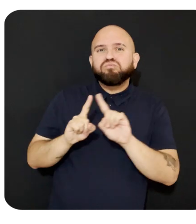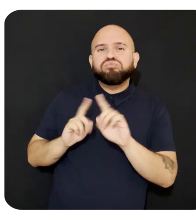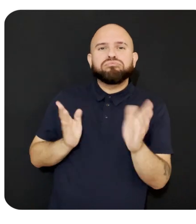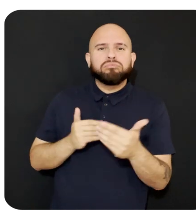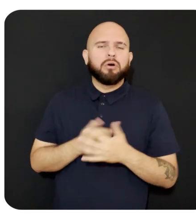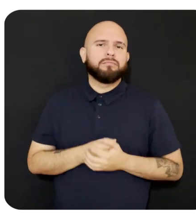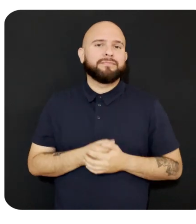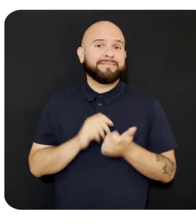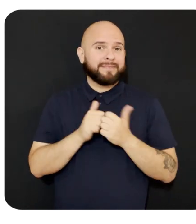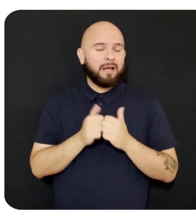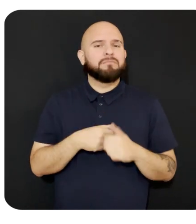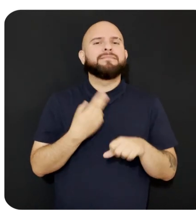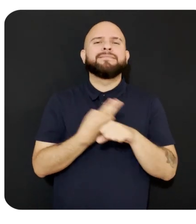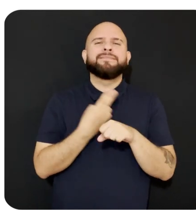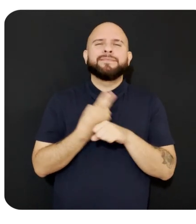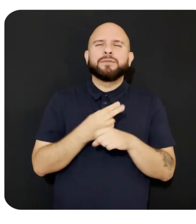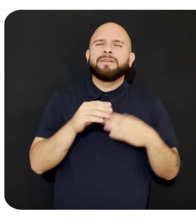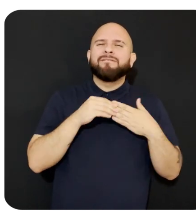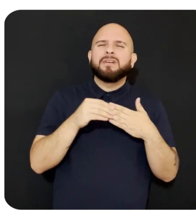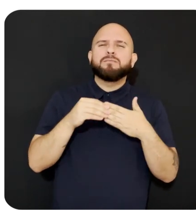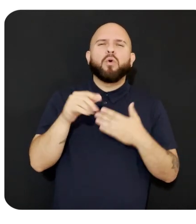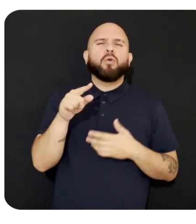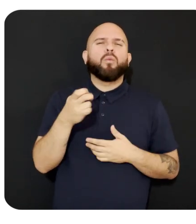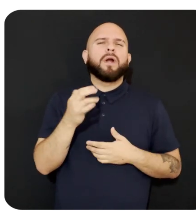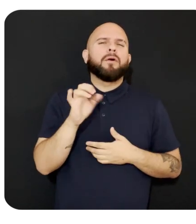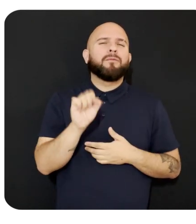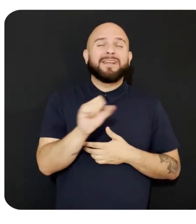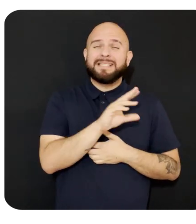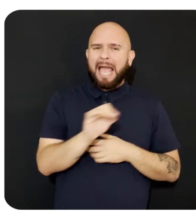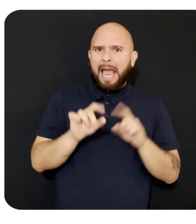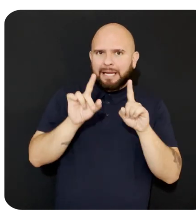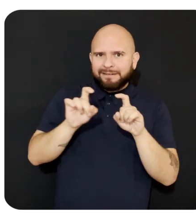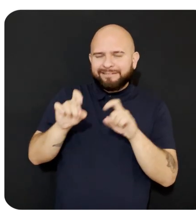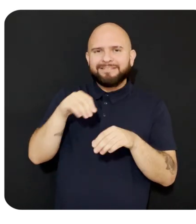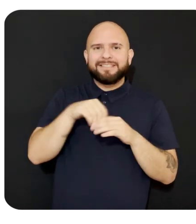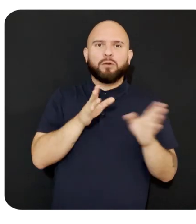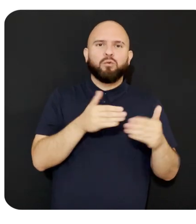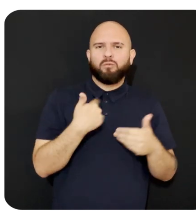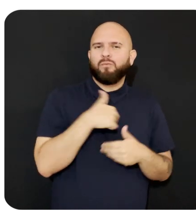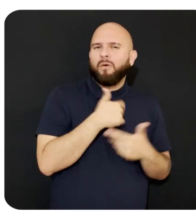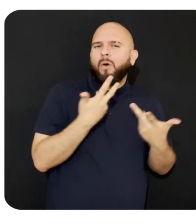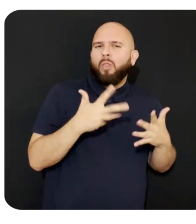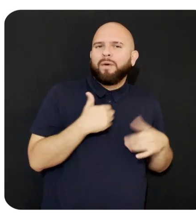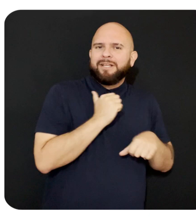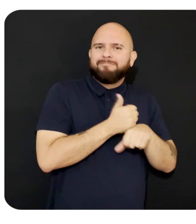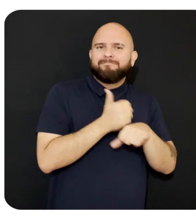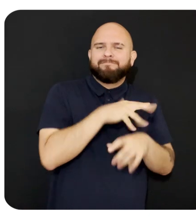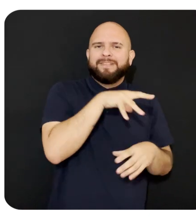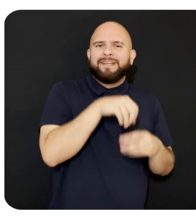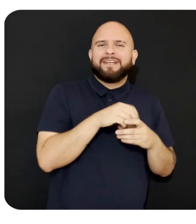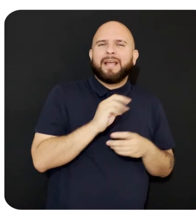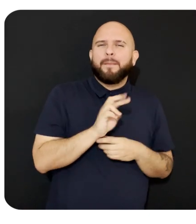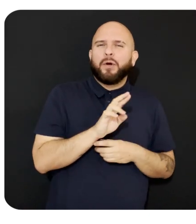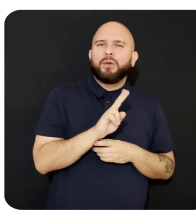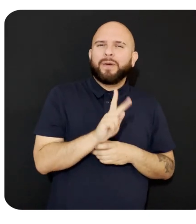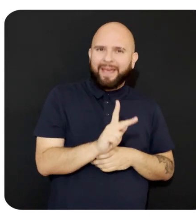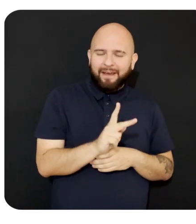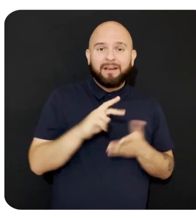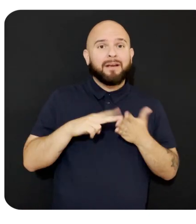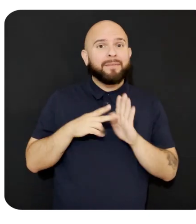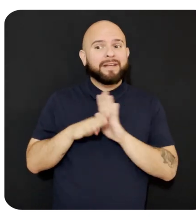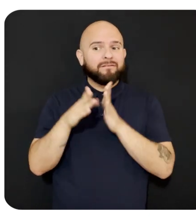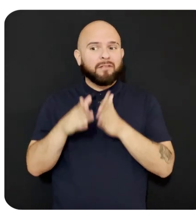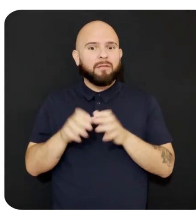queries and testing on a wide range of predefined rooms provided by MRUK, the developer can gain